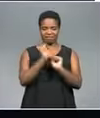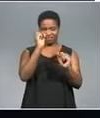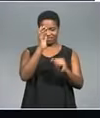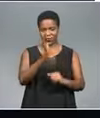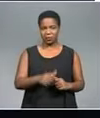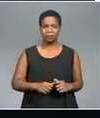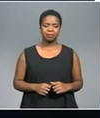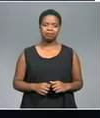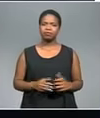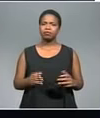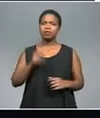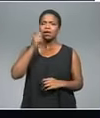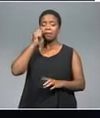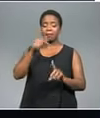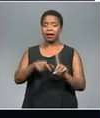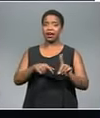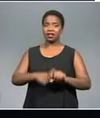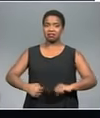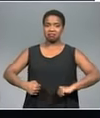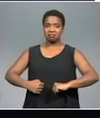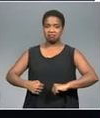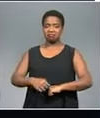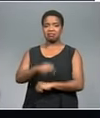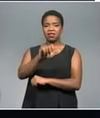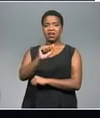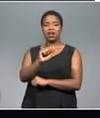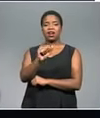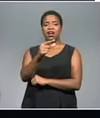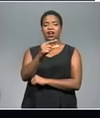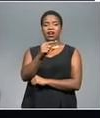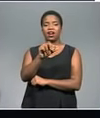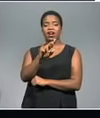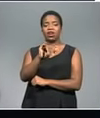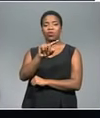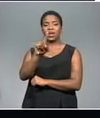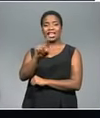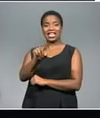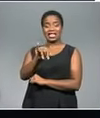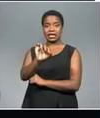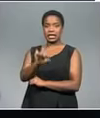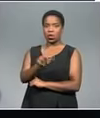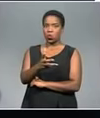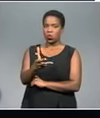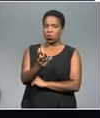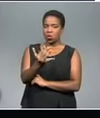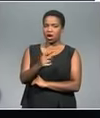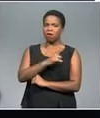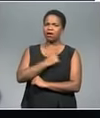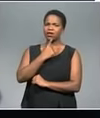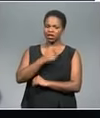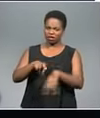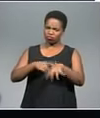Well, the man who's been praised for revealing the extent of state capture is now facing backlash after admitting